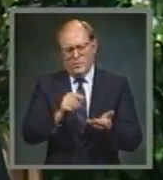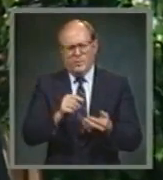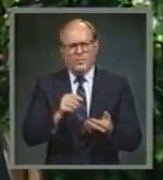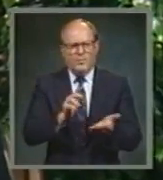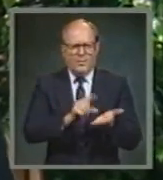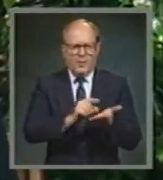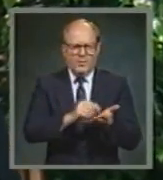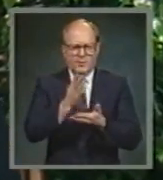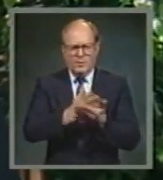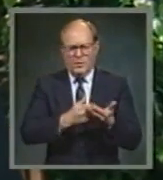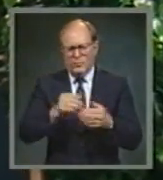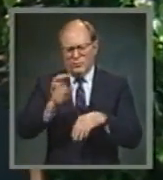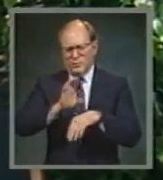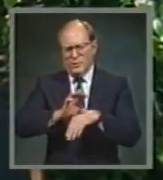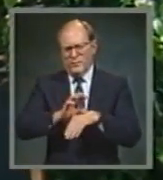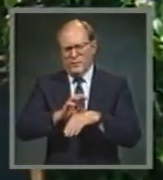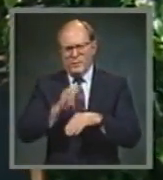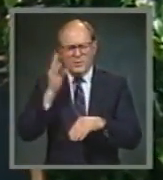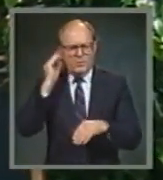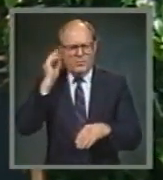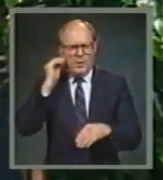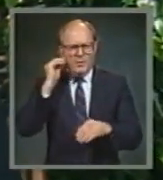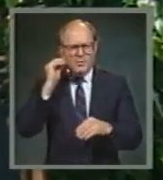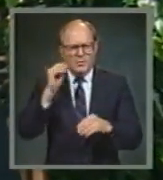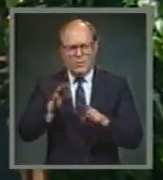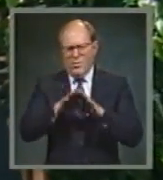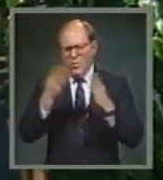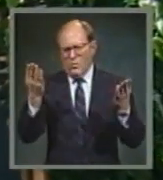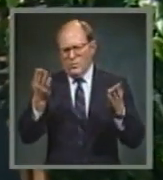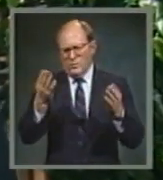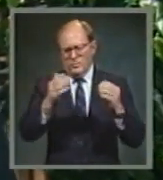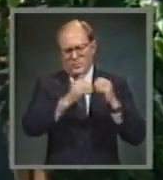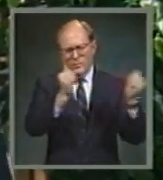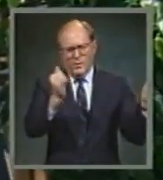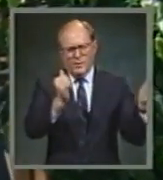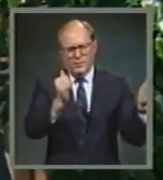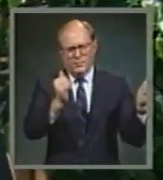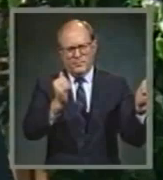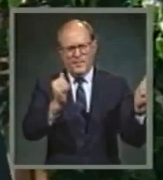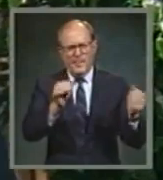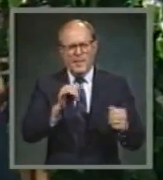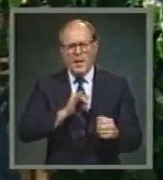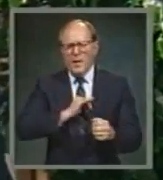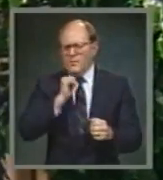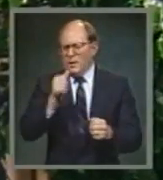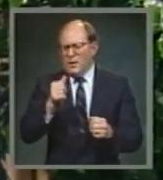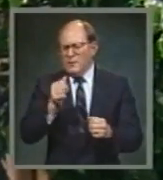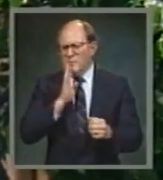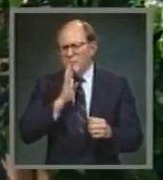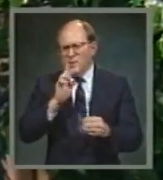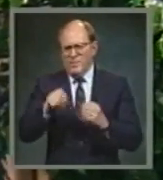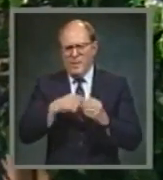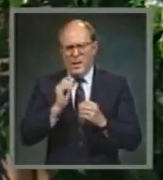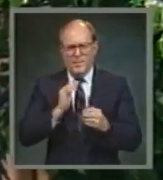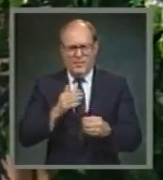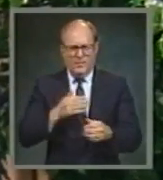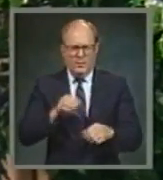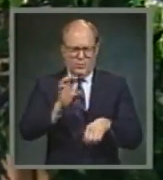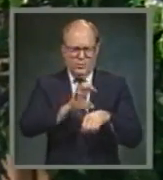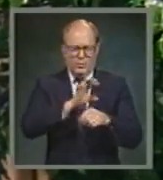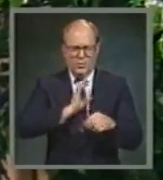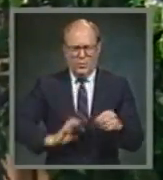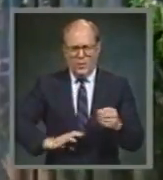Some churches have experienced even open divisions. So I'm not talking about our problem alone.